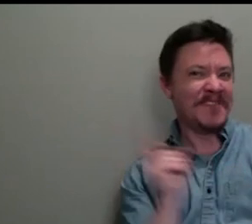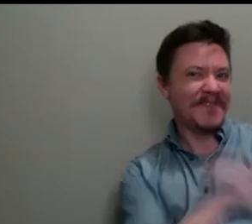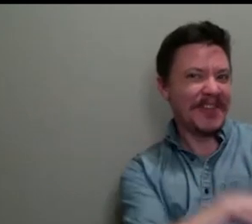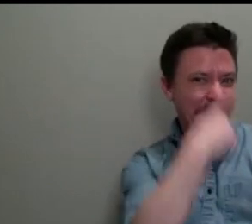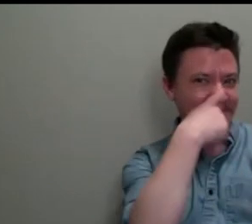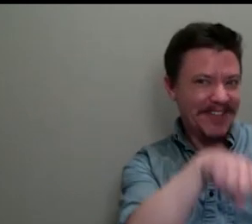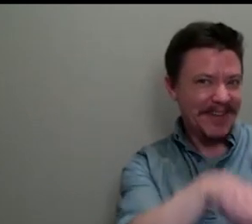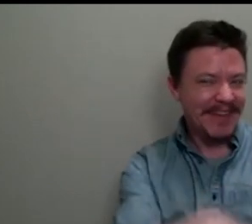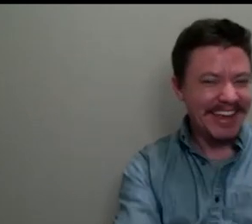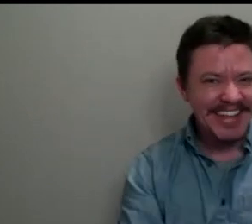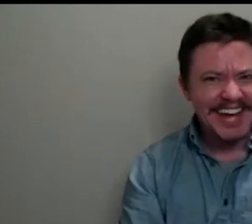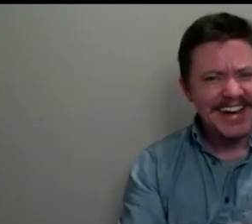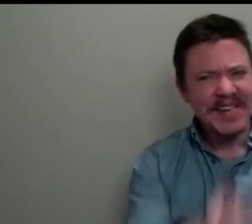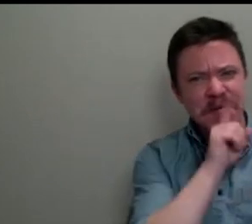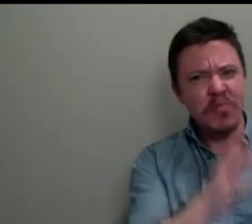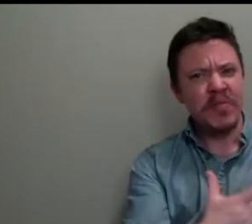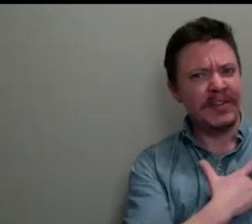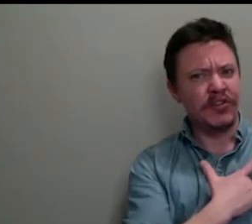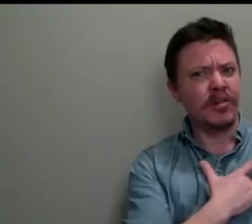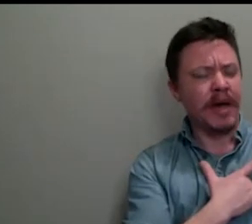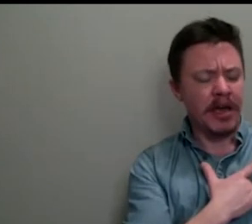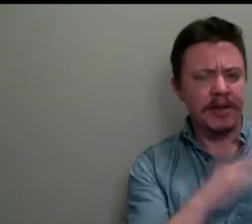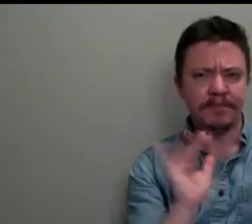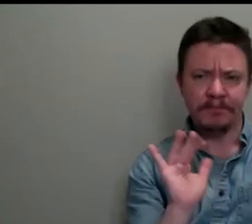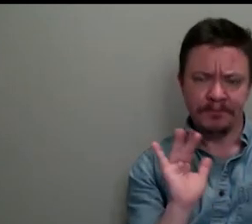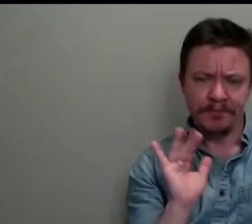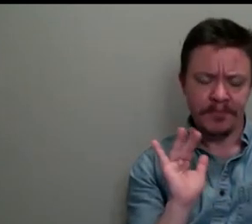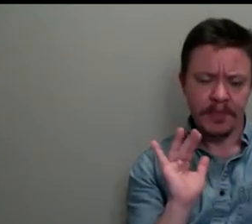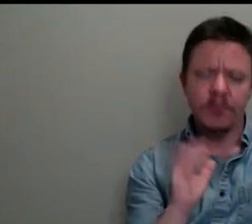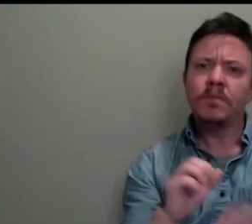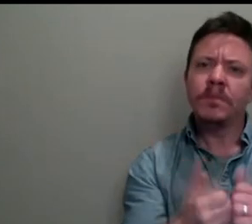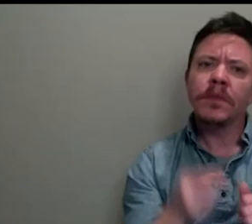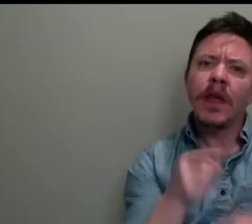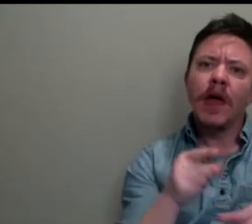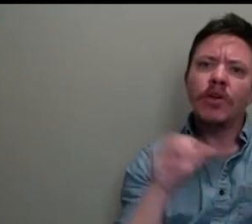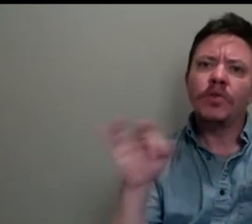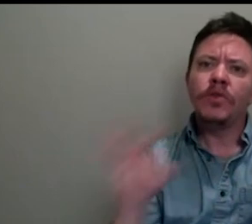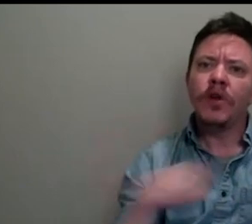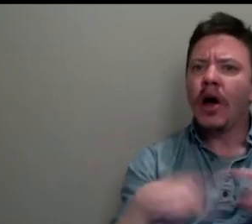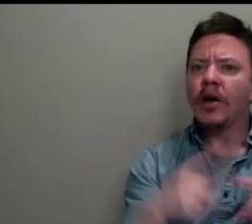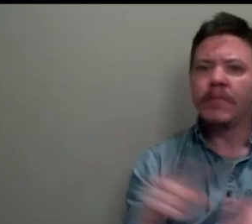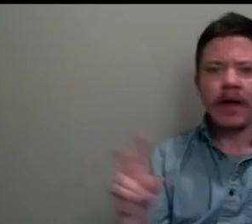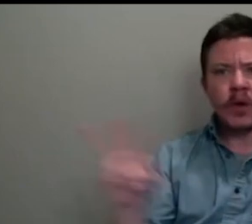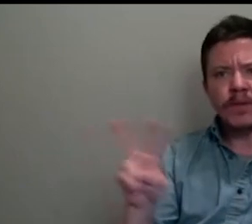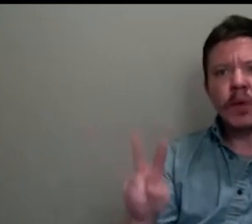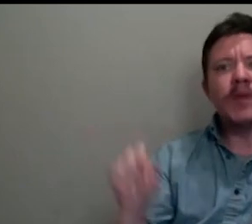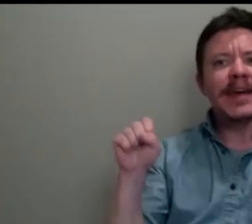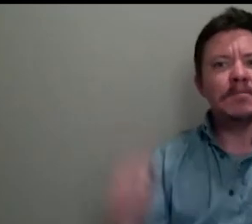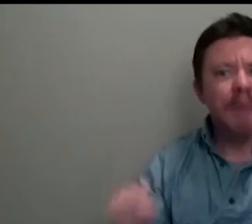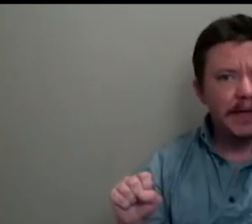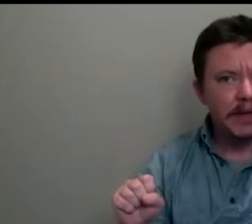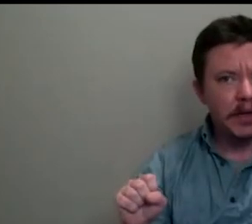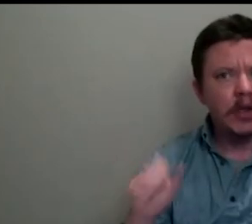I was really struck by how you talked about Voyard's capacity to give